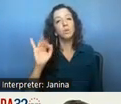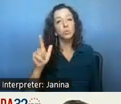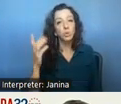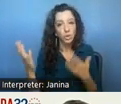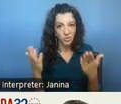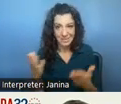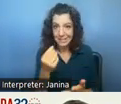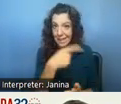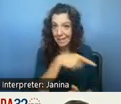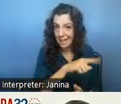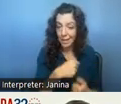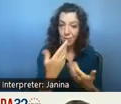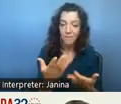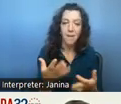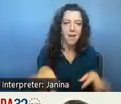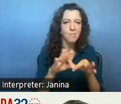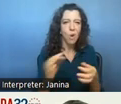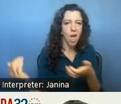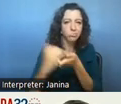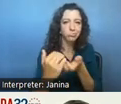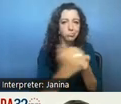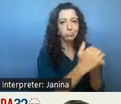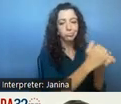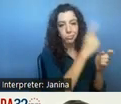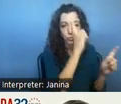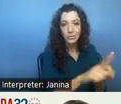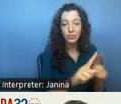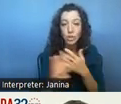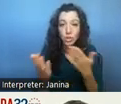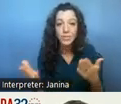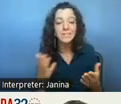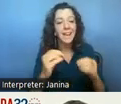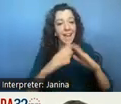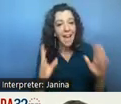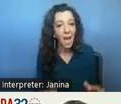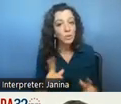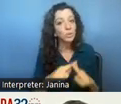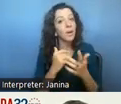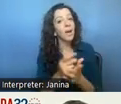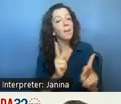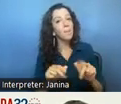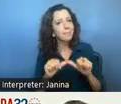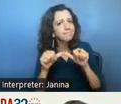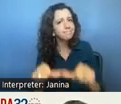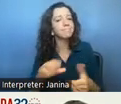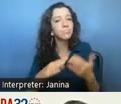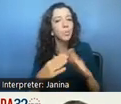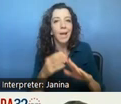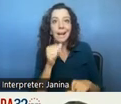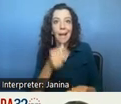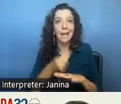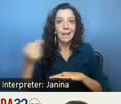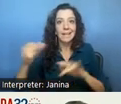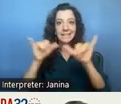important linkages across services and housing to help people stay in the community and avoid institutionalization